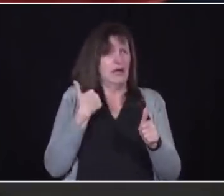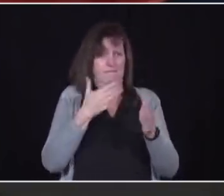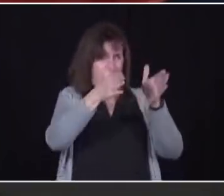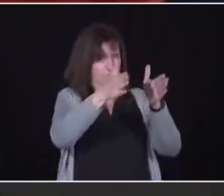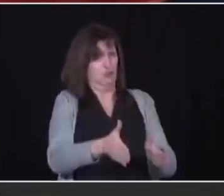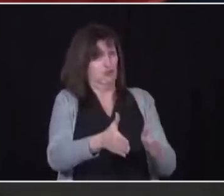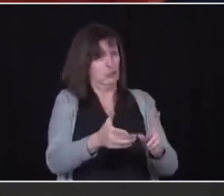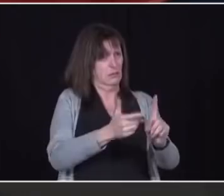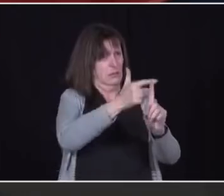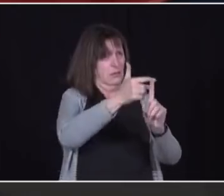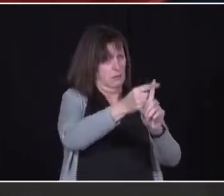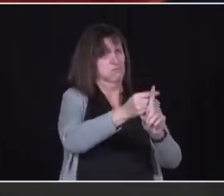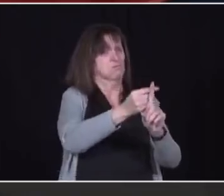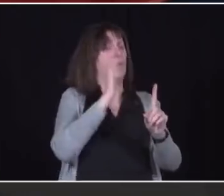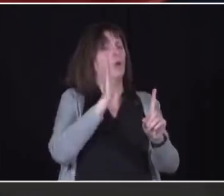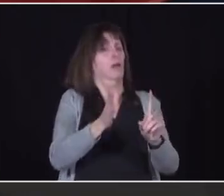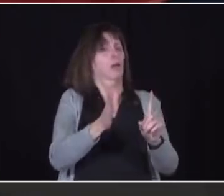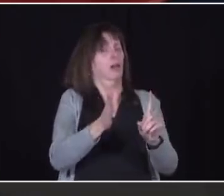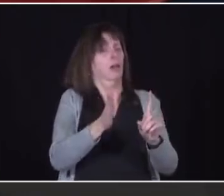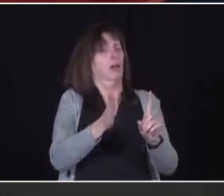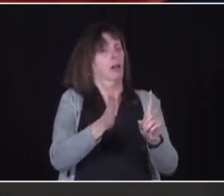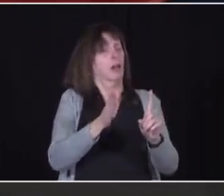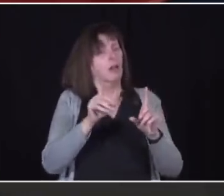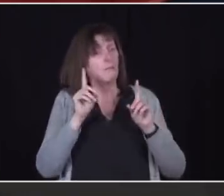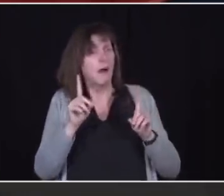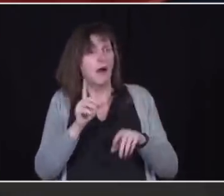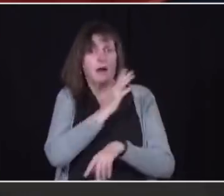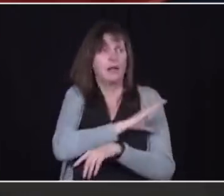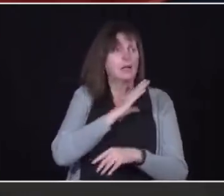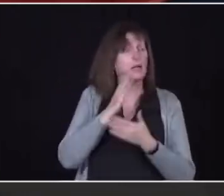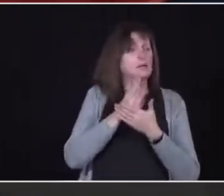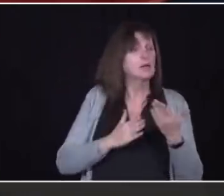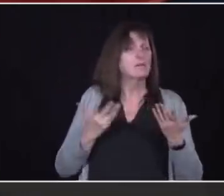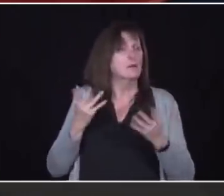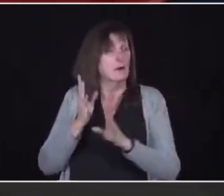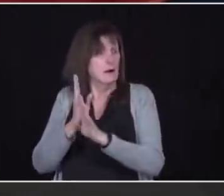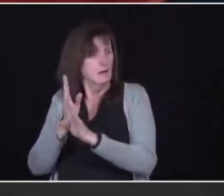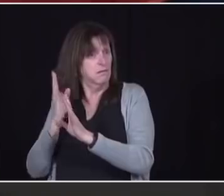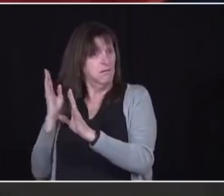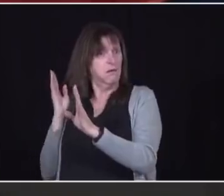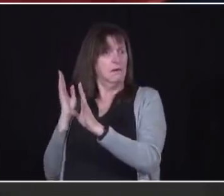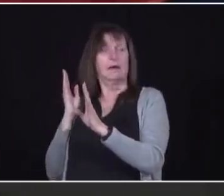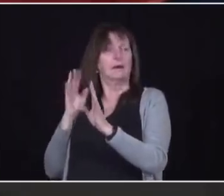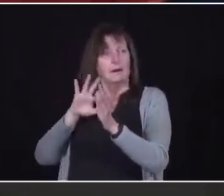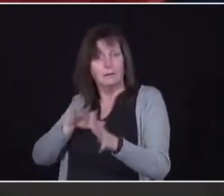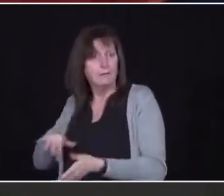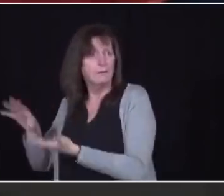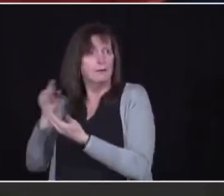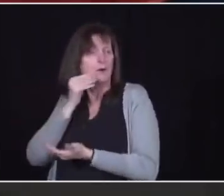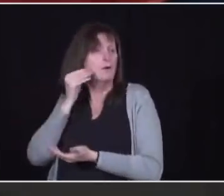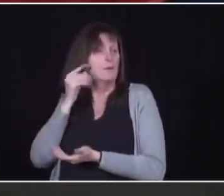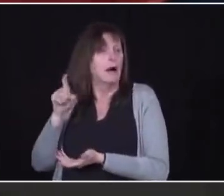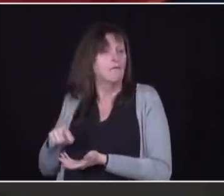clinics close and turn people away. Because we don't have the supply we need. And just today,